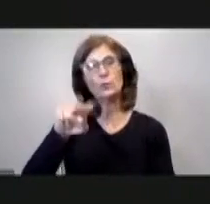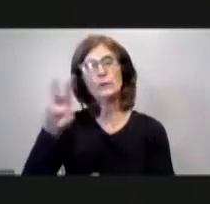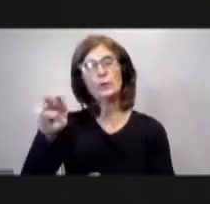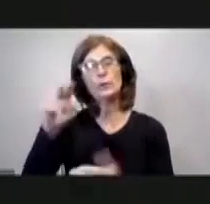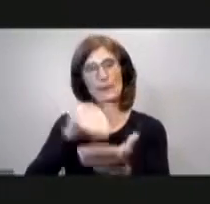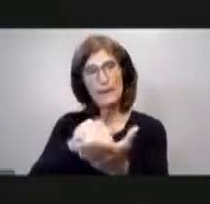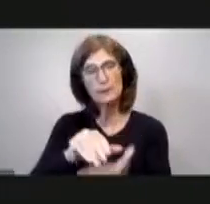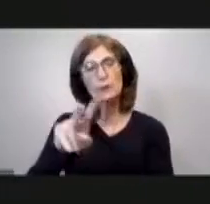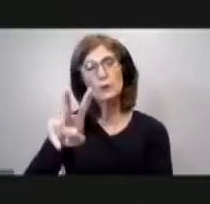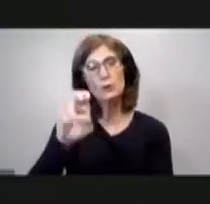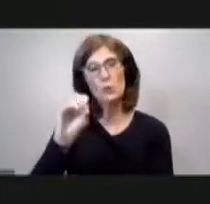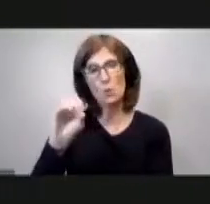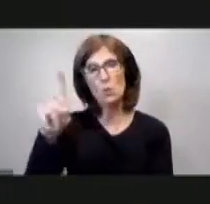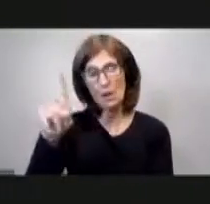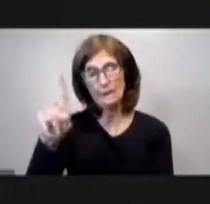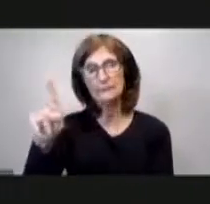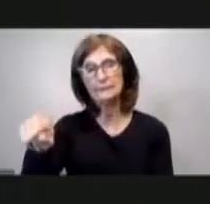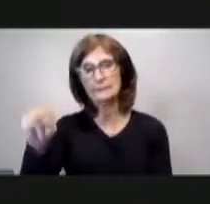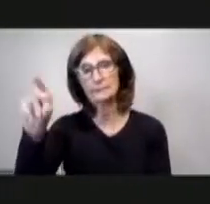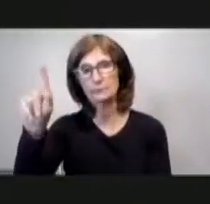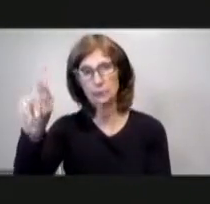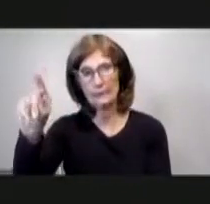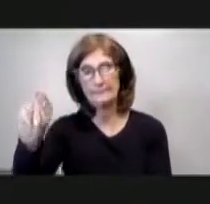two hundred one dollars and twenty cents